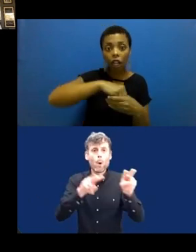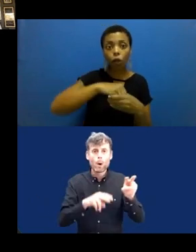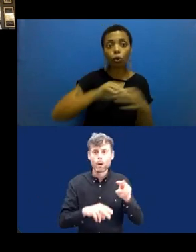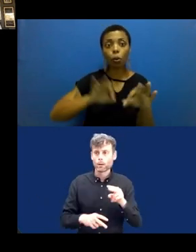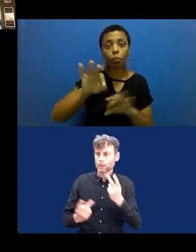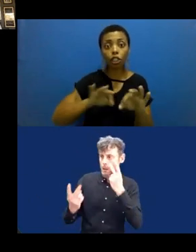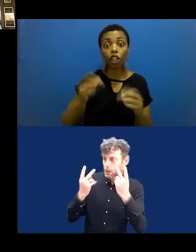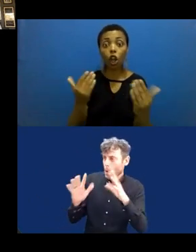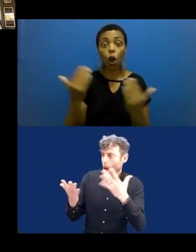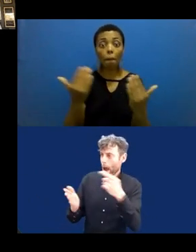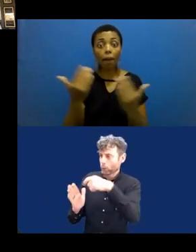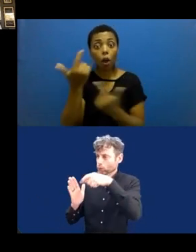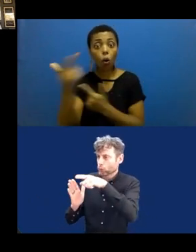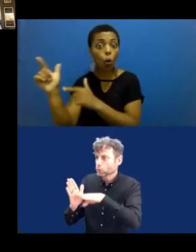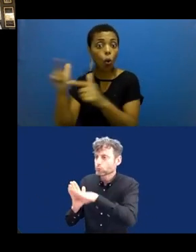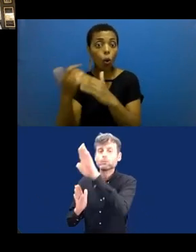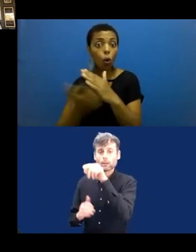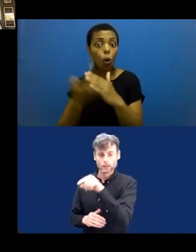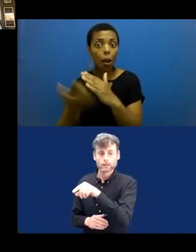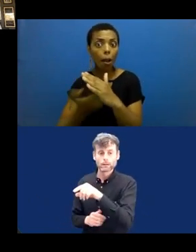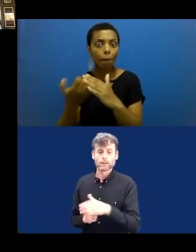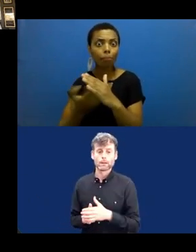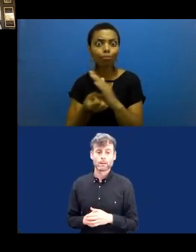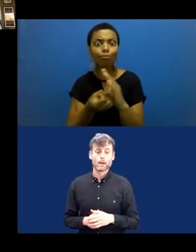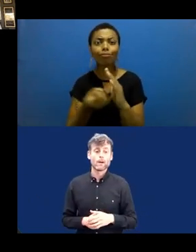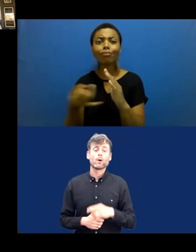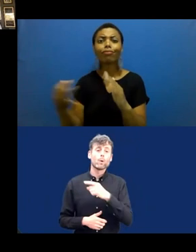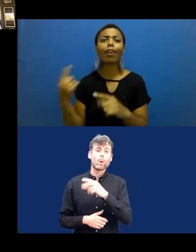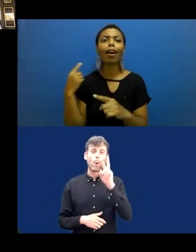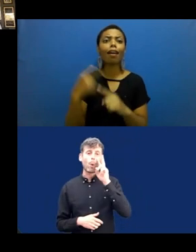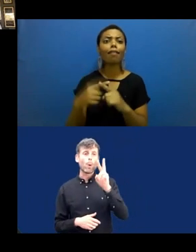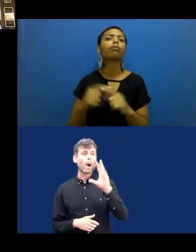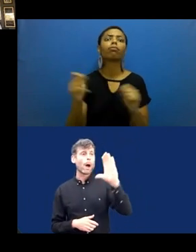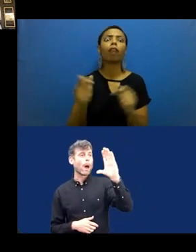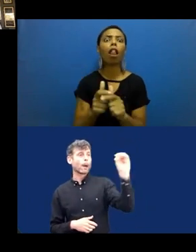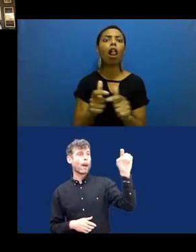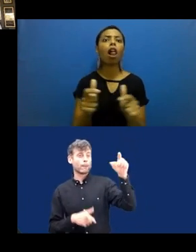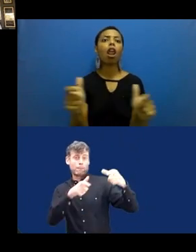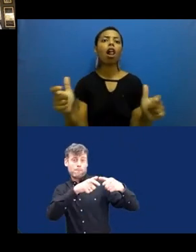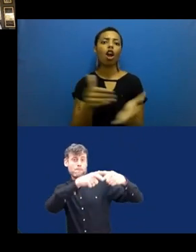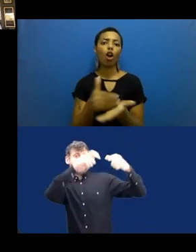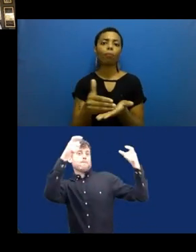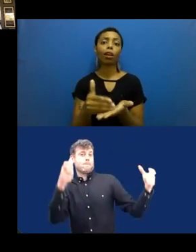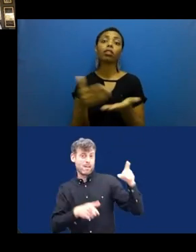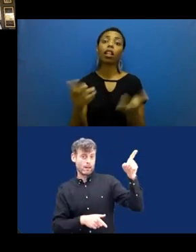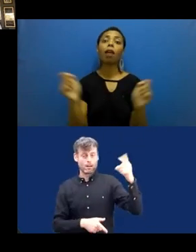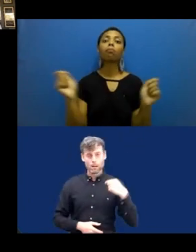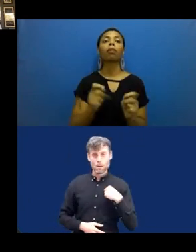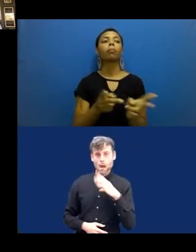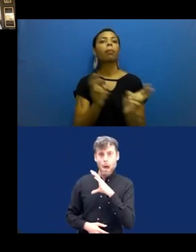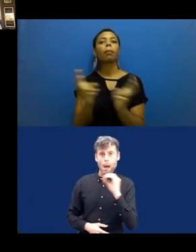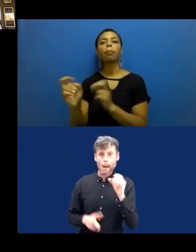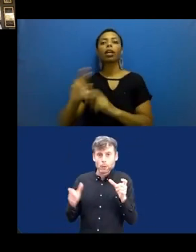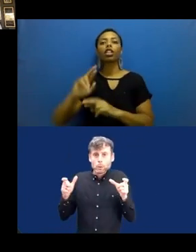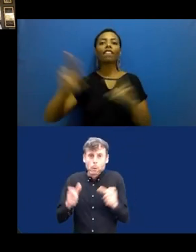like Humanware, that is many, many times bigger, you will probably see differences. And, if you ask them,